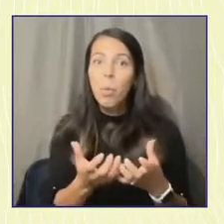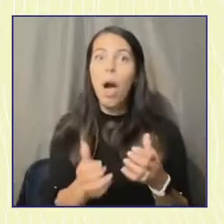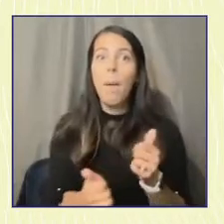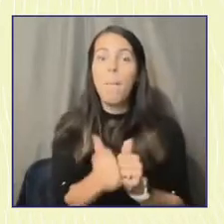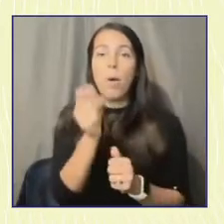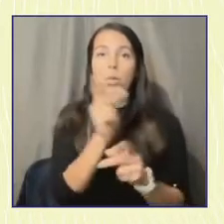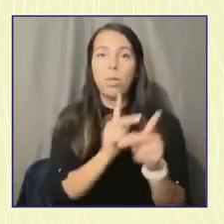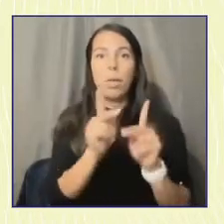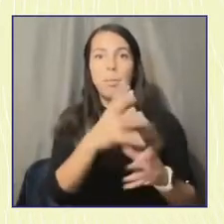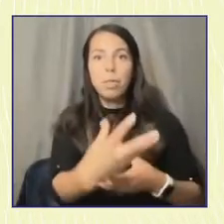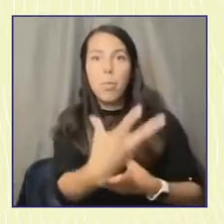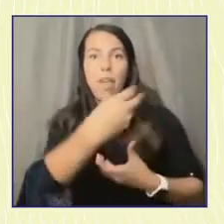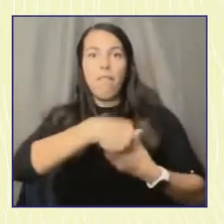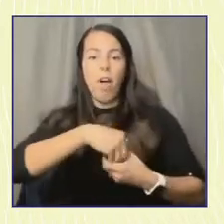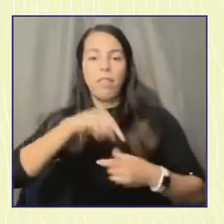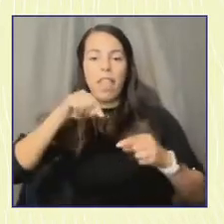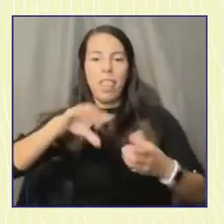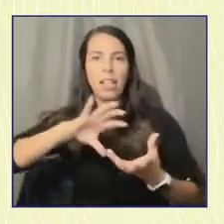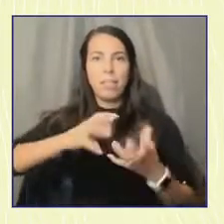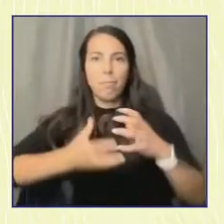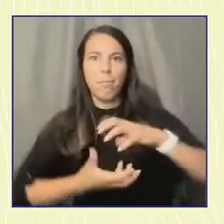we're creating as much as possible.